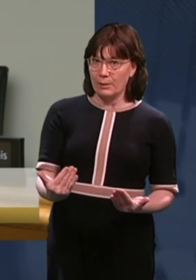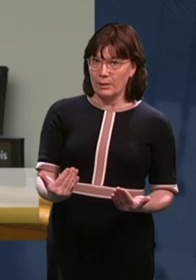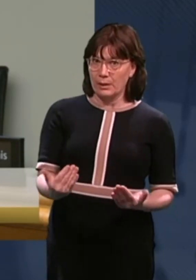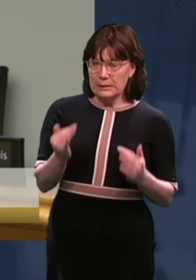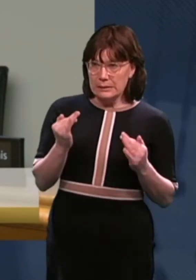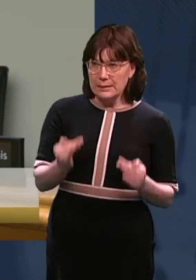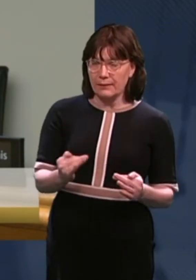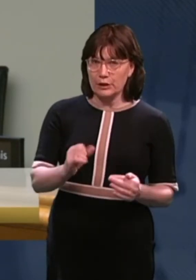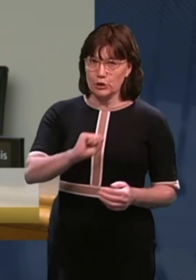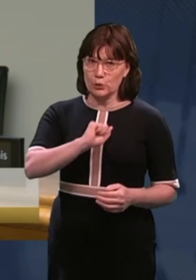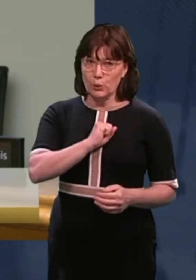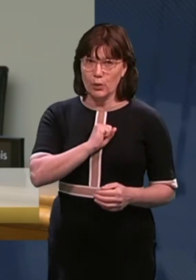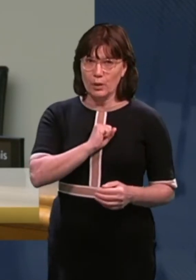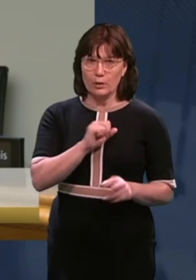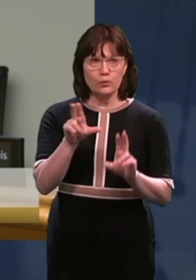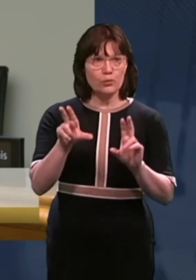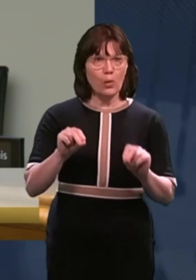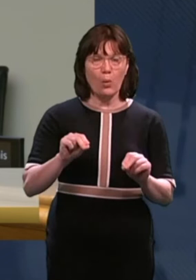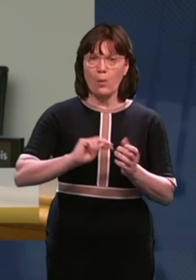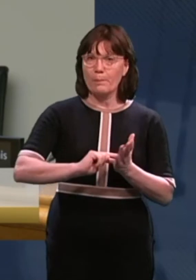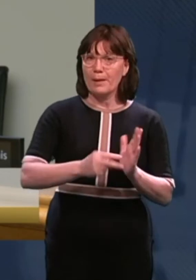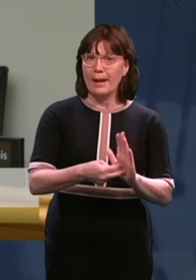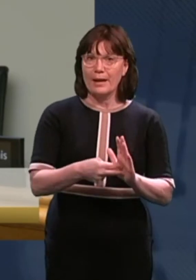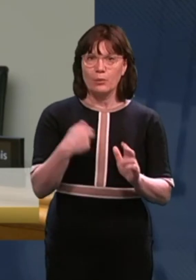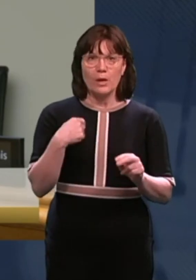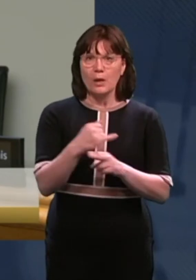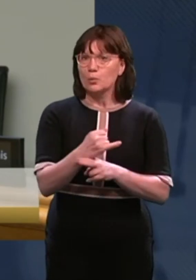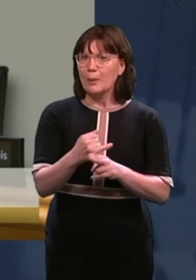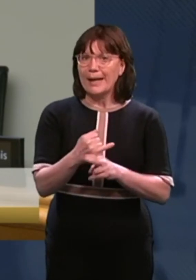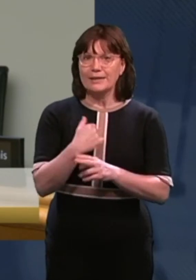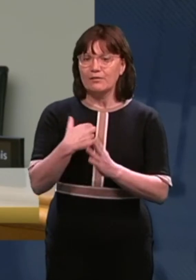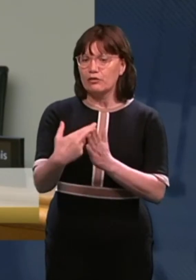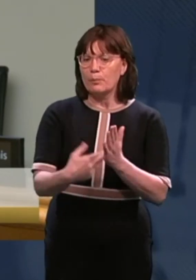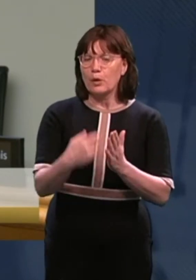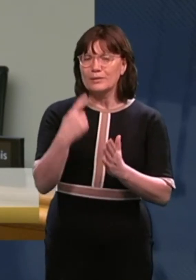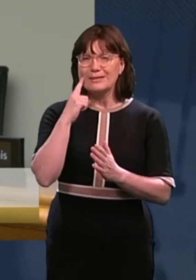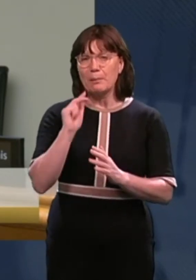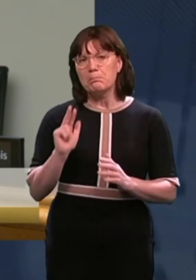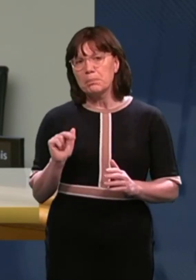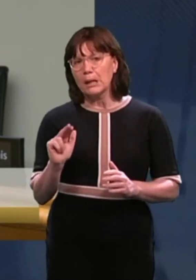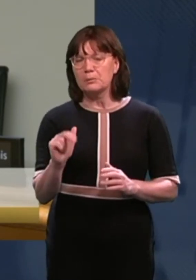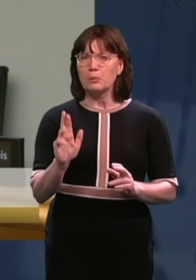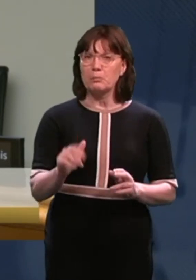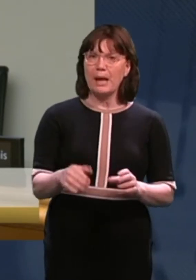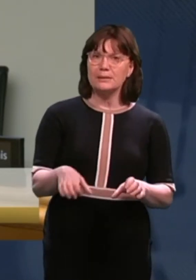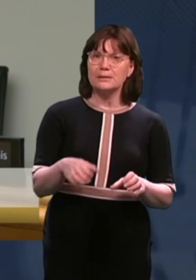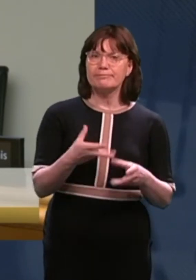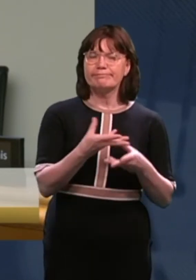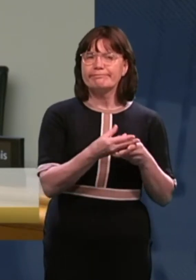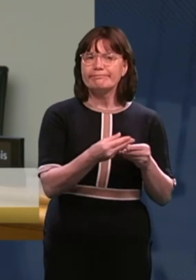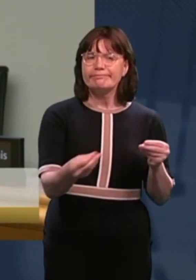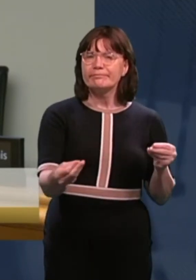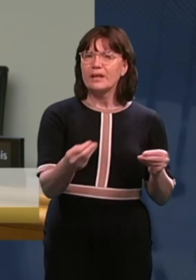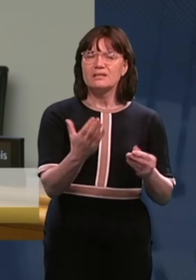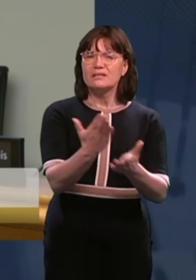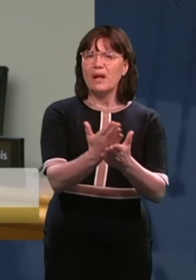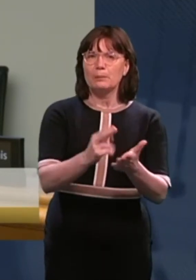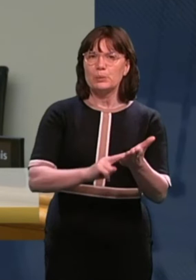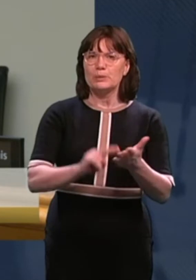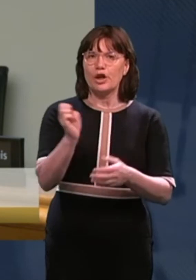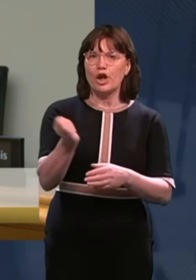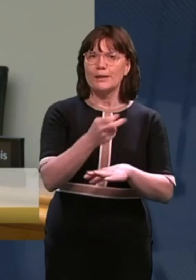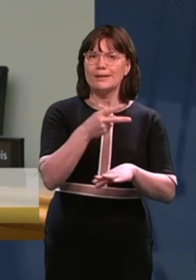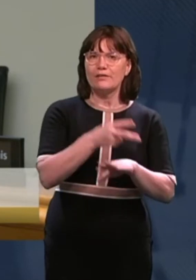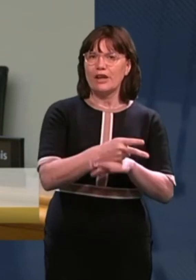is no plan or, you know, we're not even waiting on a report to see if there's a possibility of closing or phasing out early intervention classes in